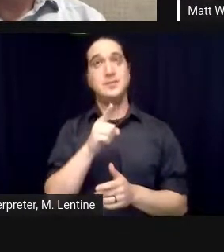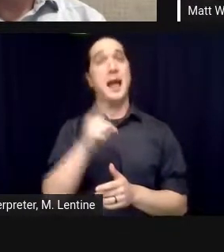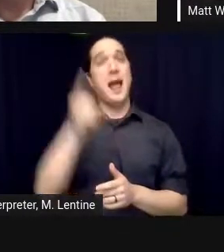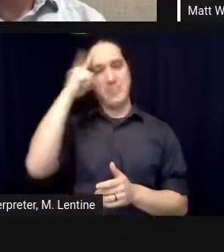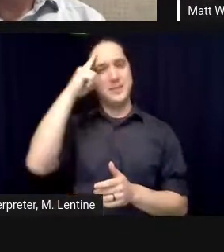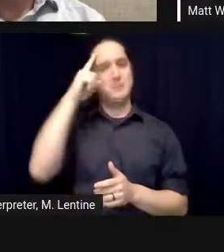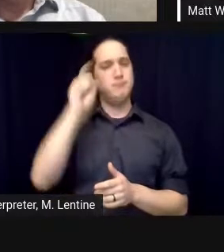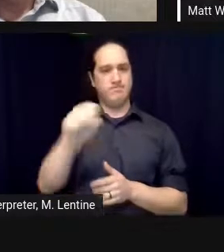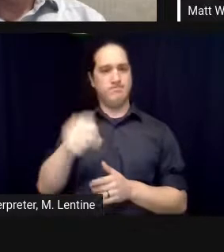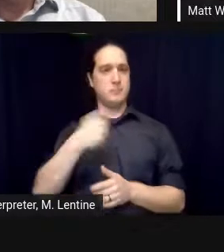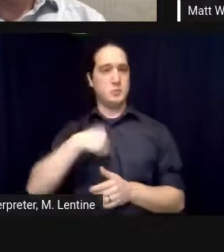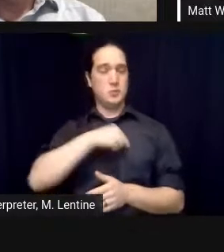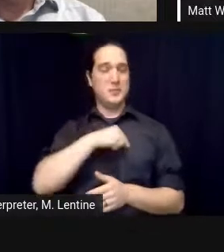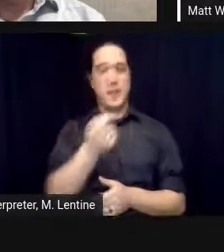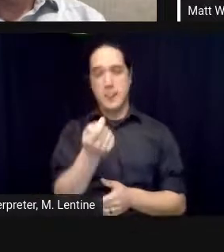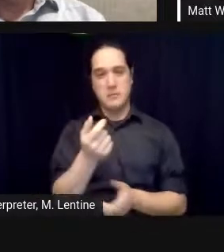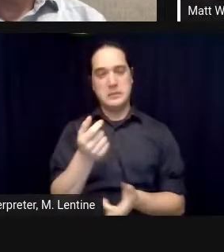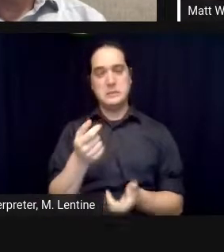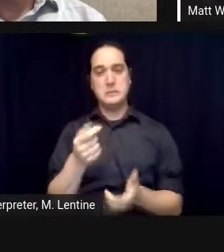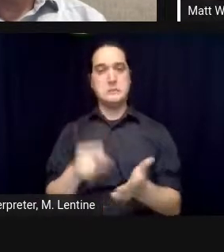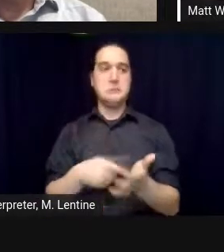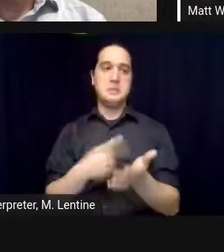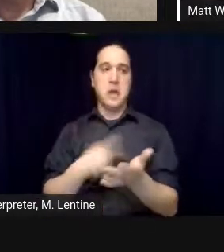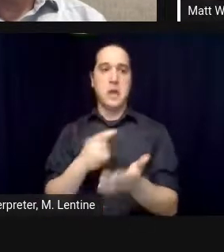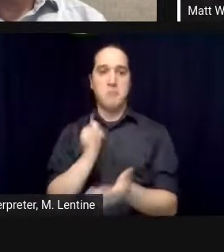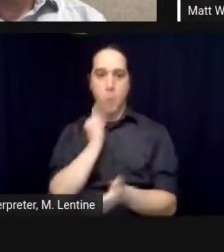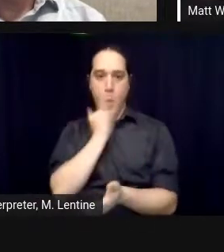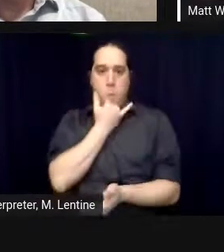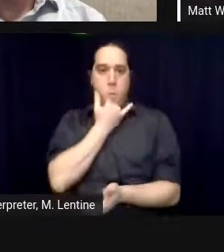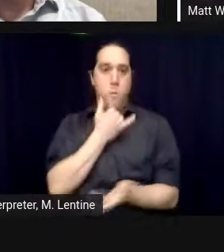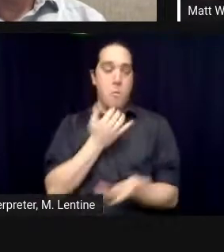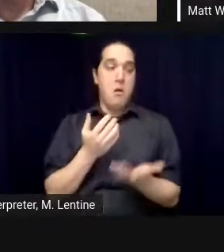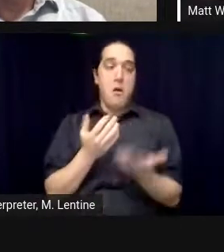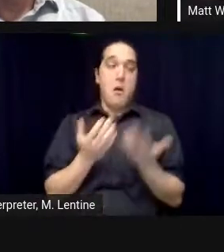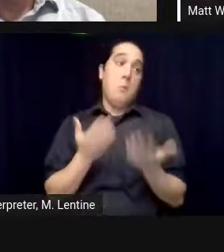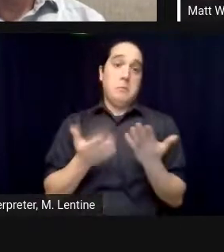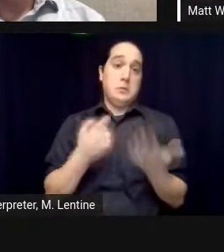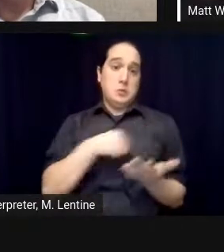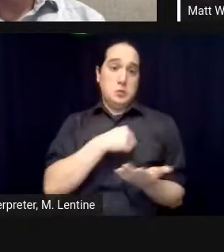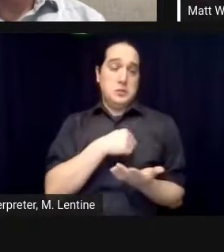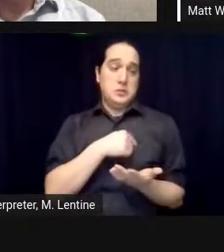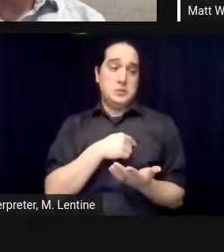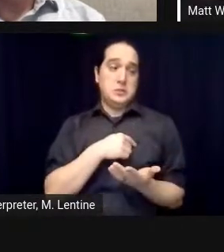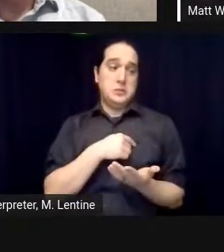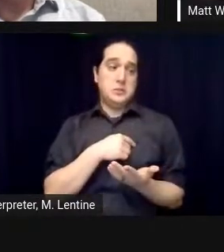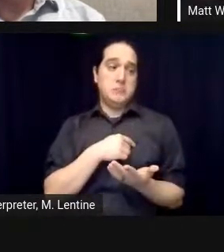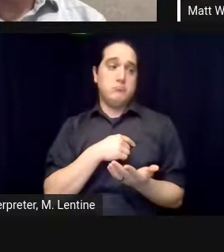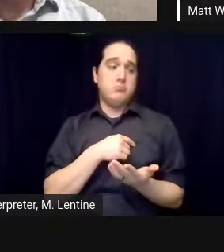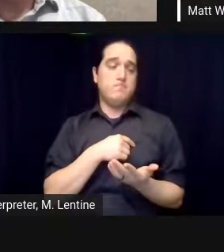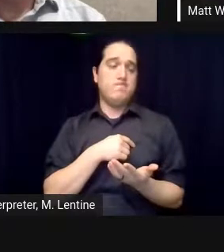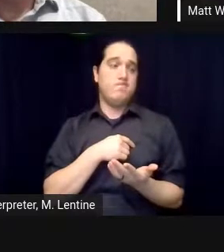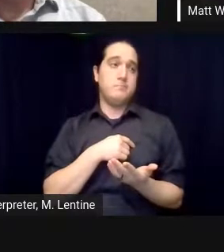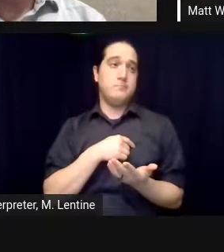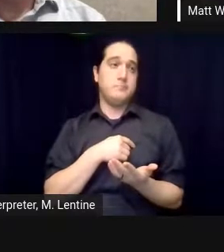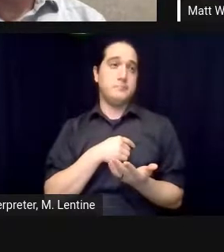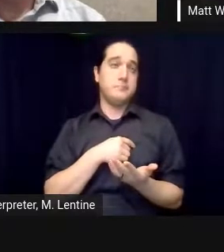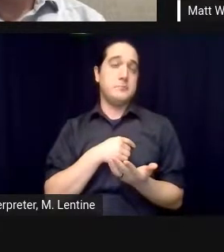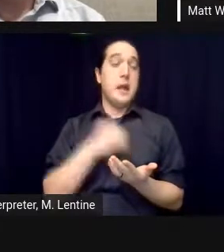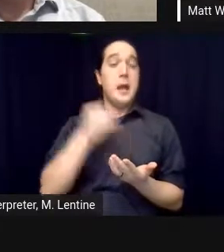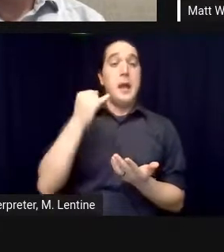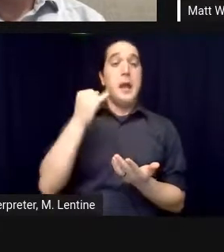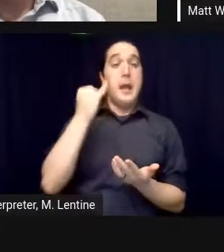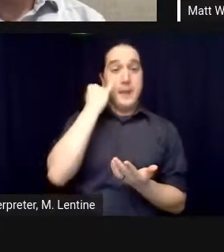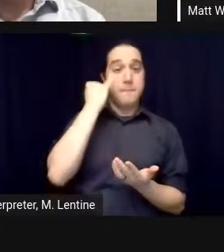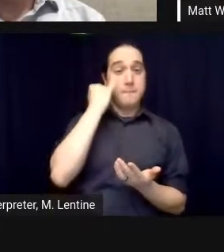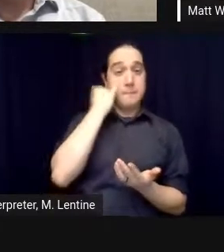because it we shouldn't have let the project be trivialized to uh a contest